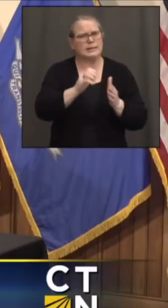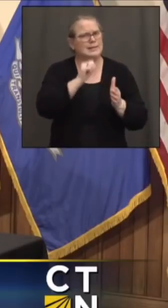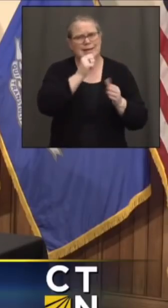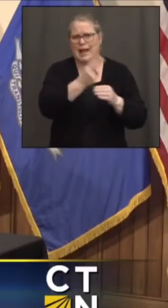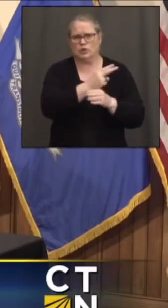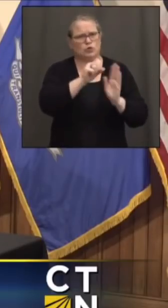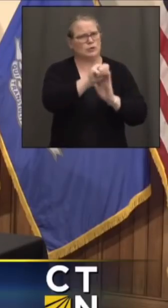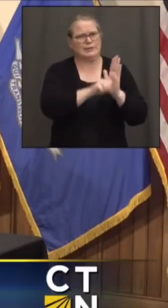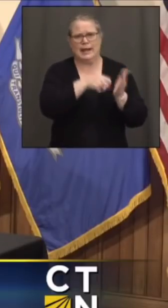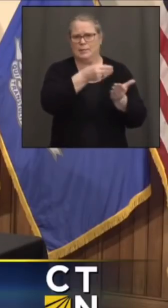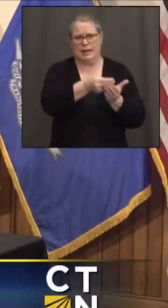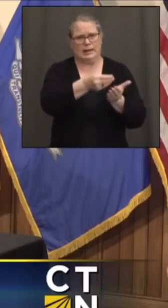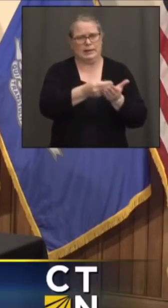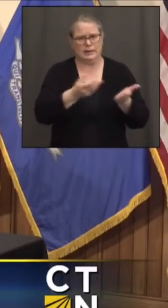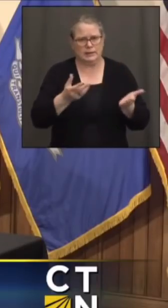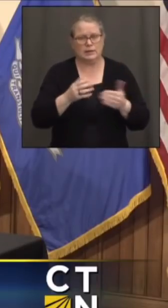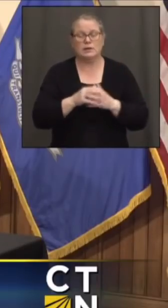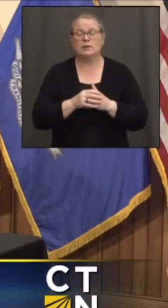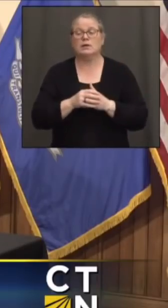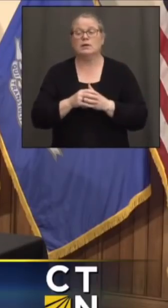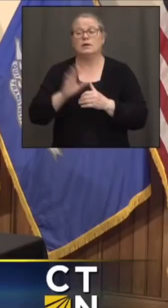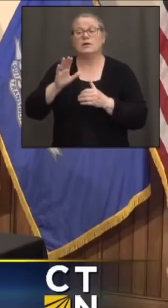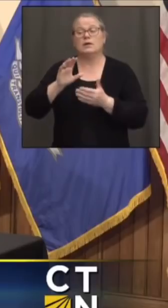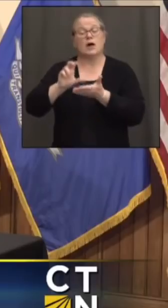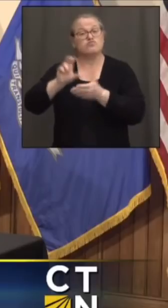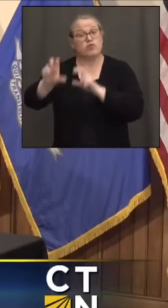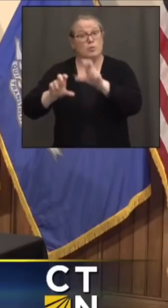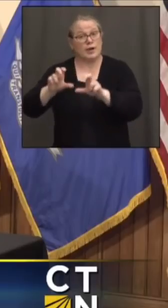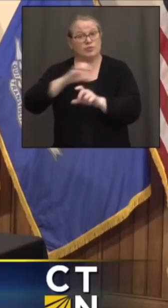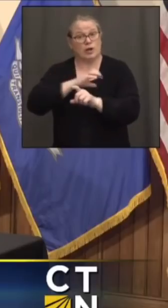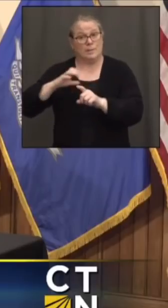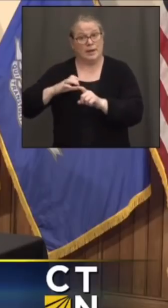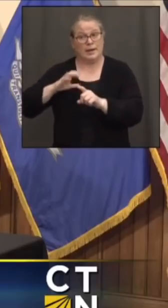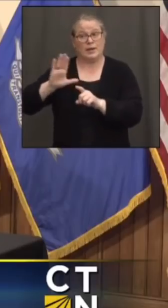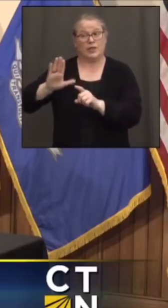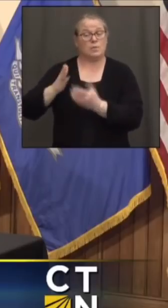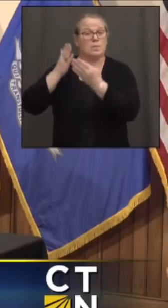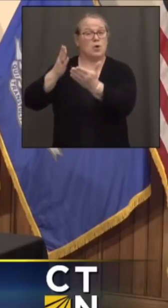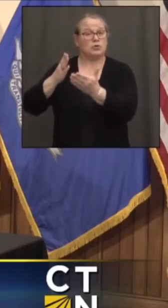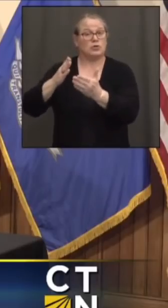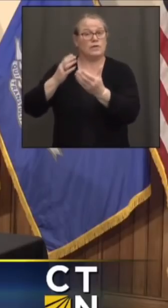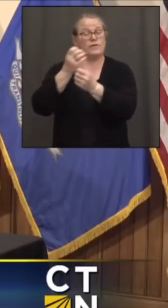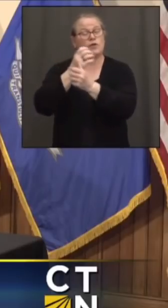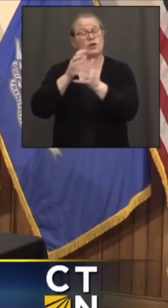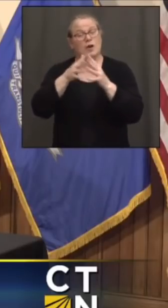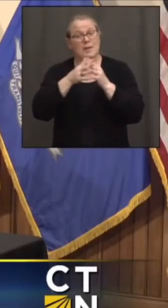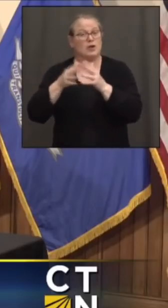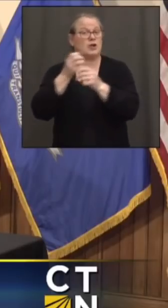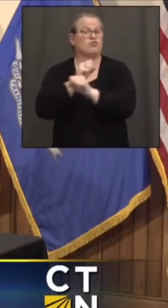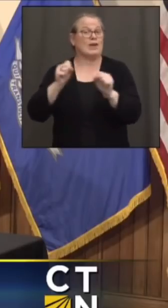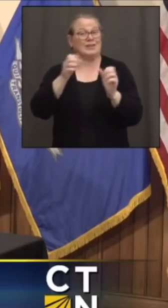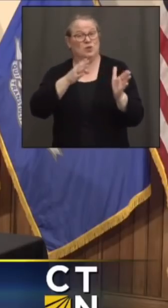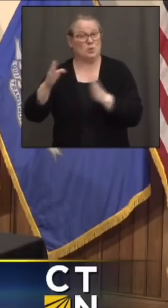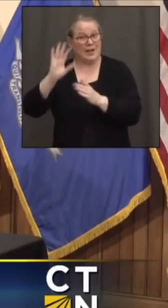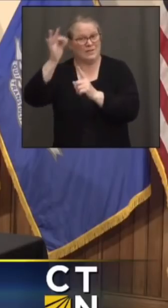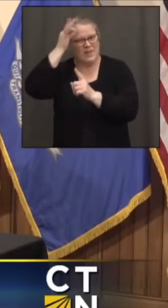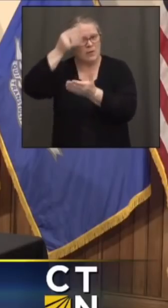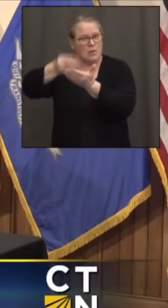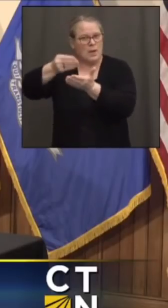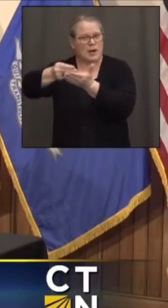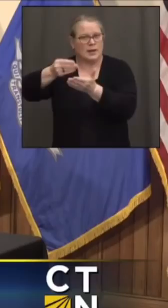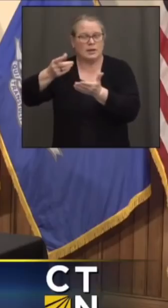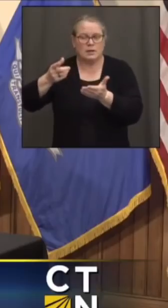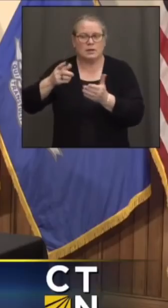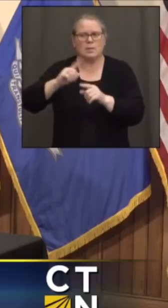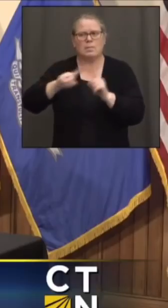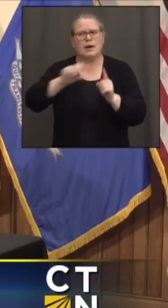proposal for the American Rescue Plan, but Senator Austin called reporters today and talked about what they're looking to do there for nursing